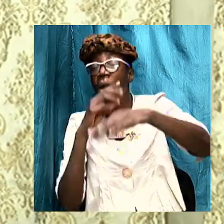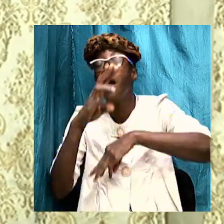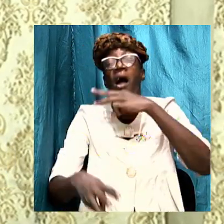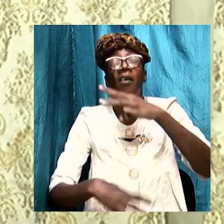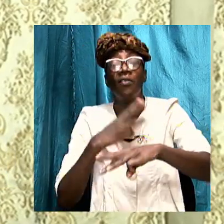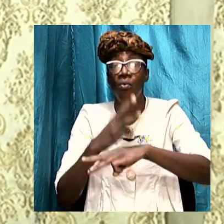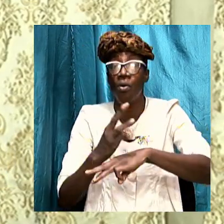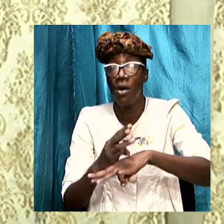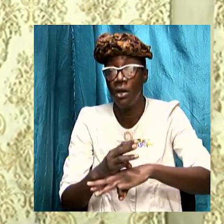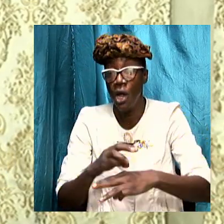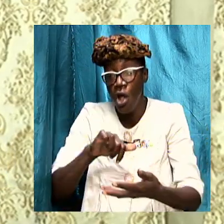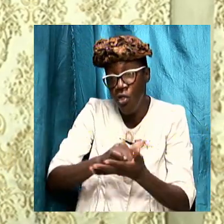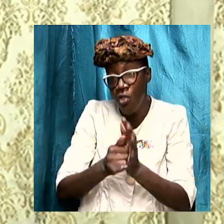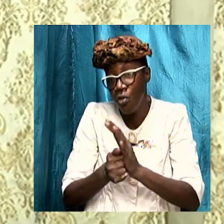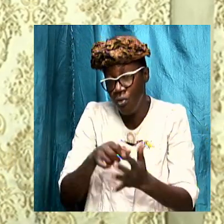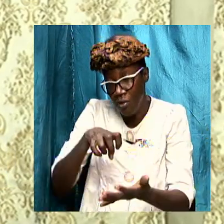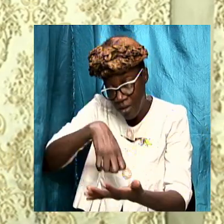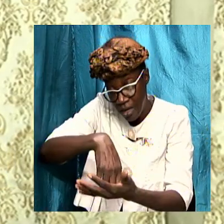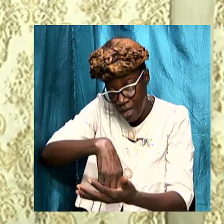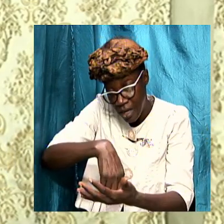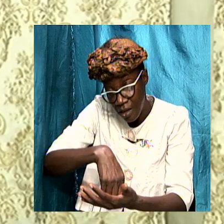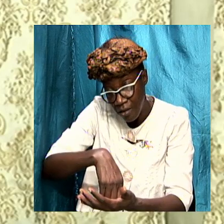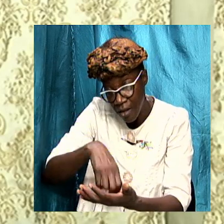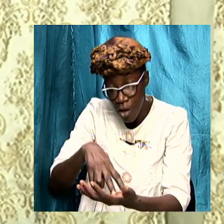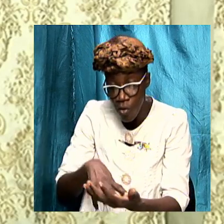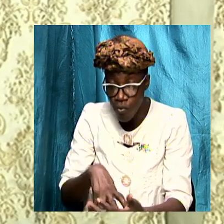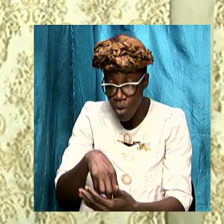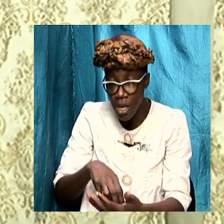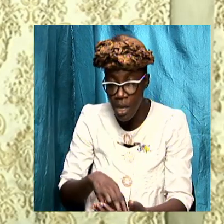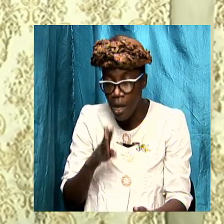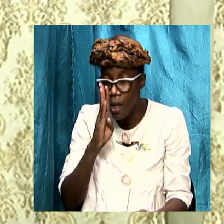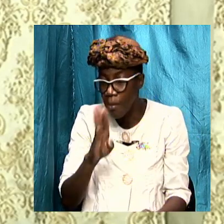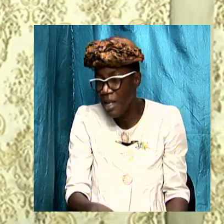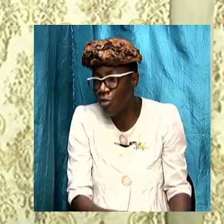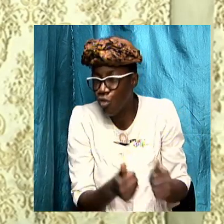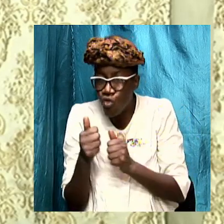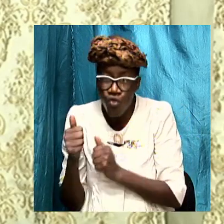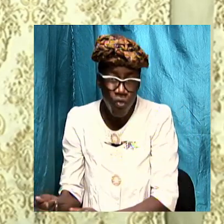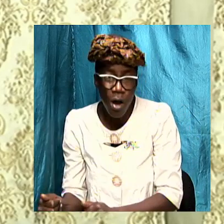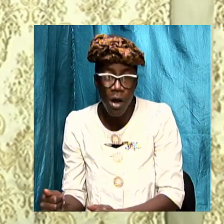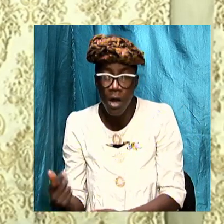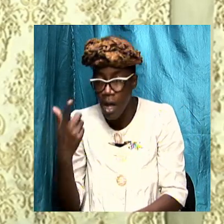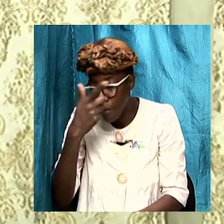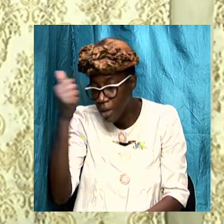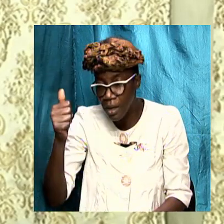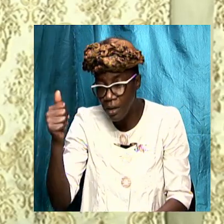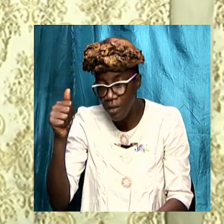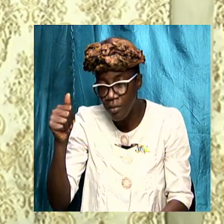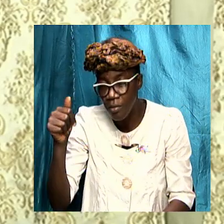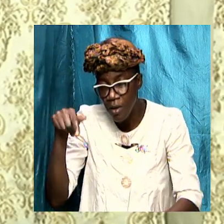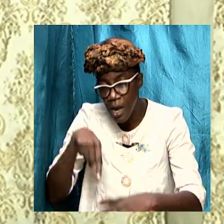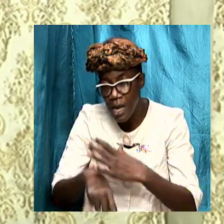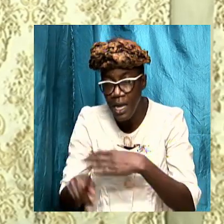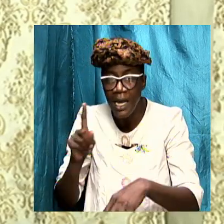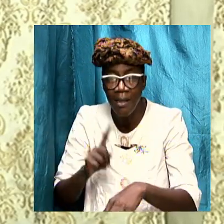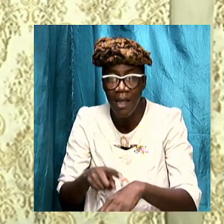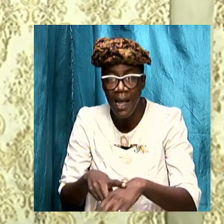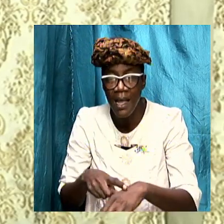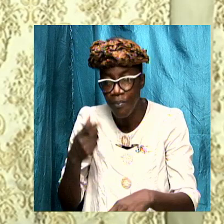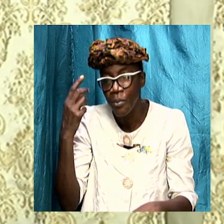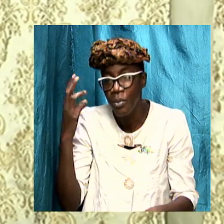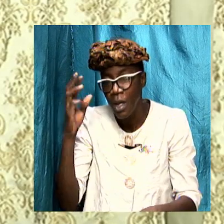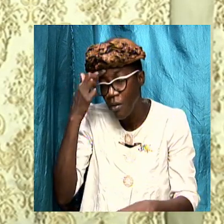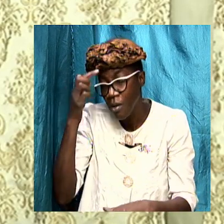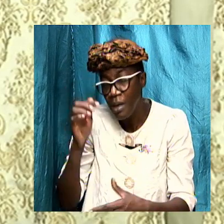become strong because we are in a period we believe